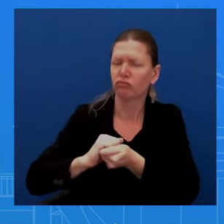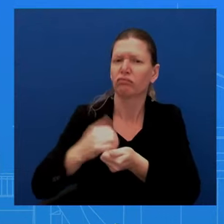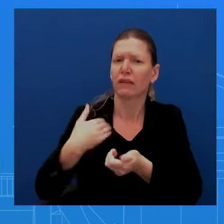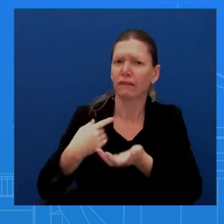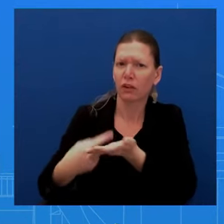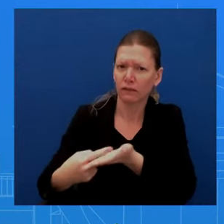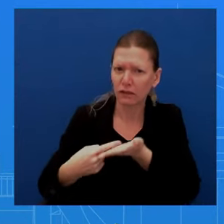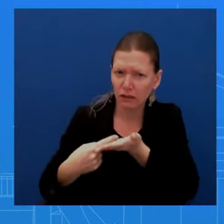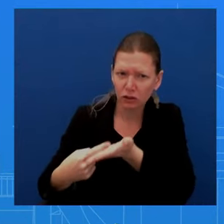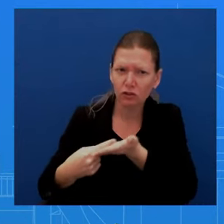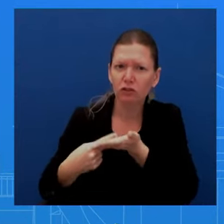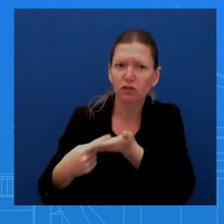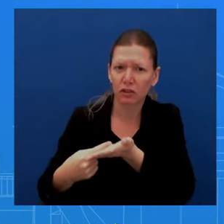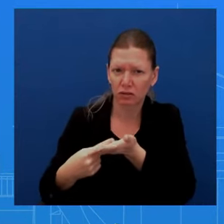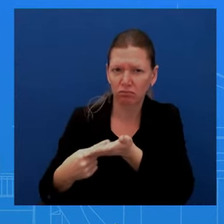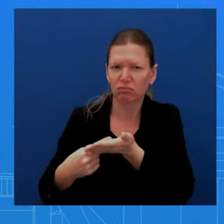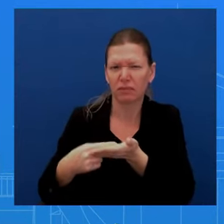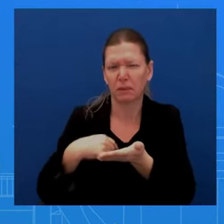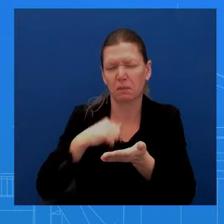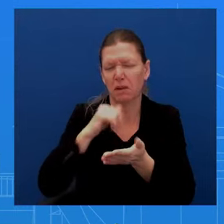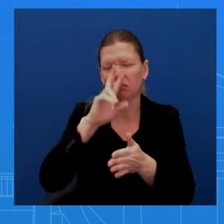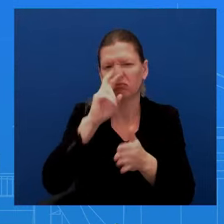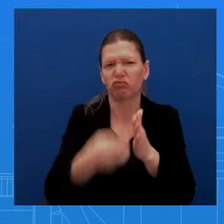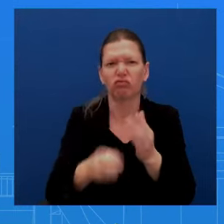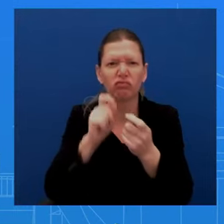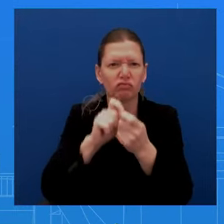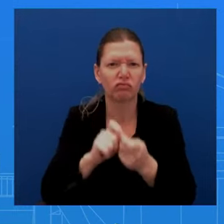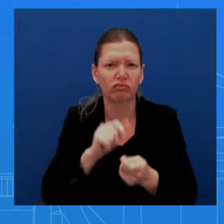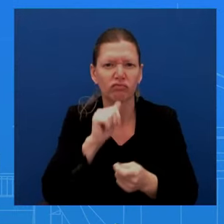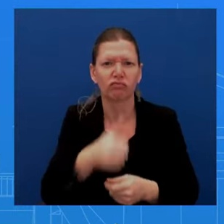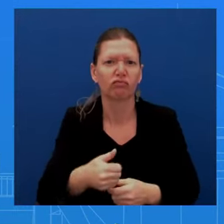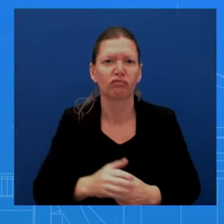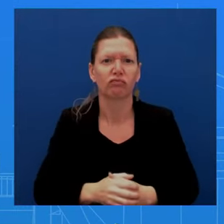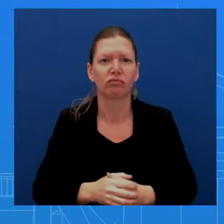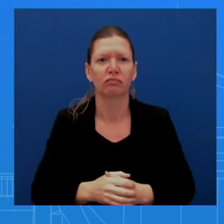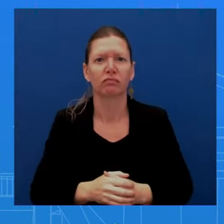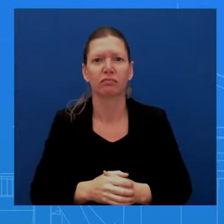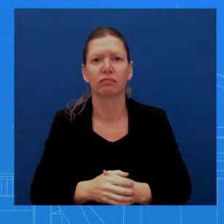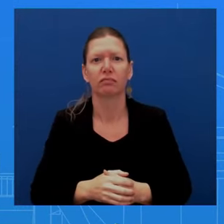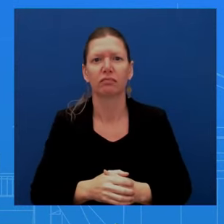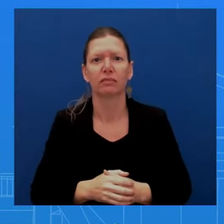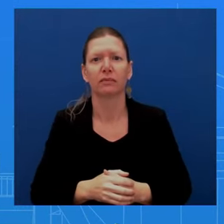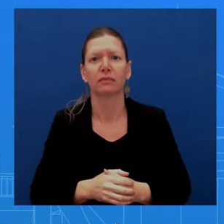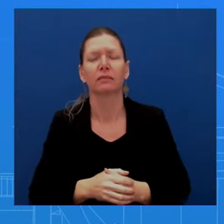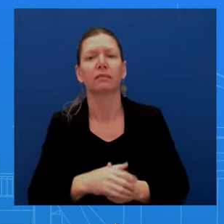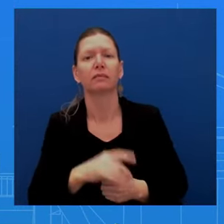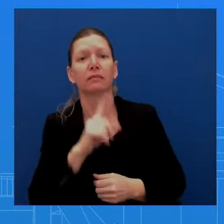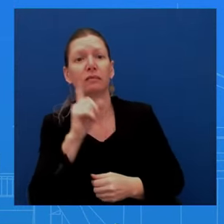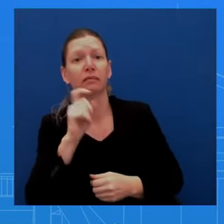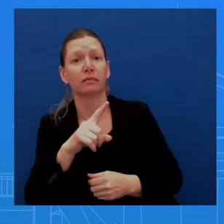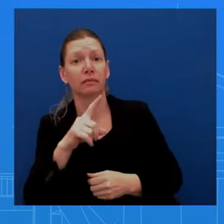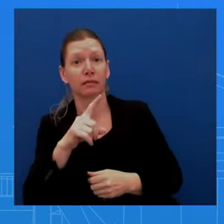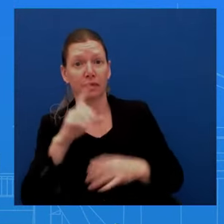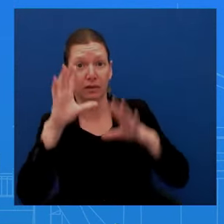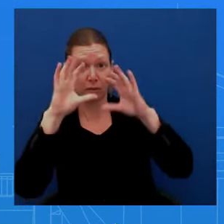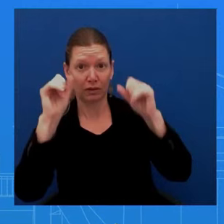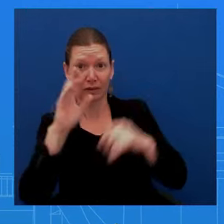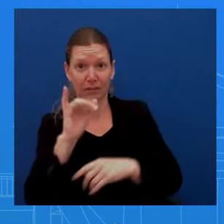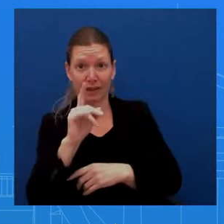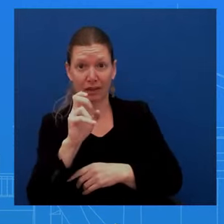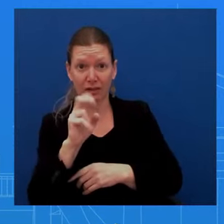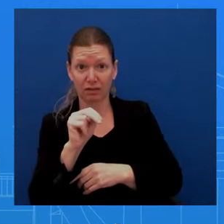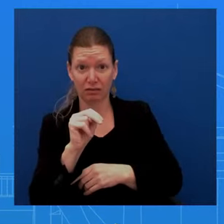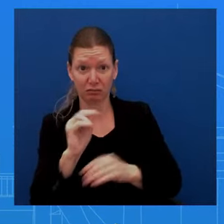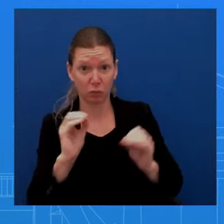Okay. Thank you. President Biden has not had any events at the White House in the new year, and he's been kept from